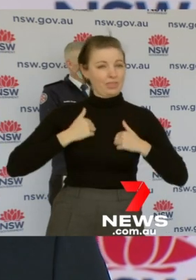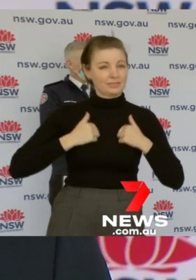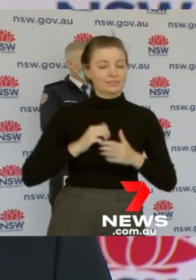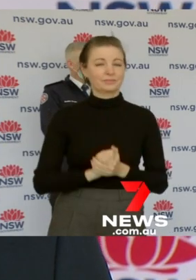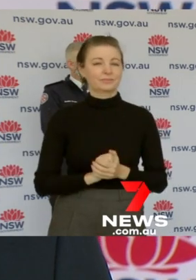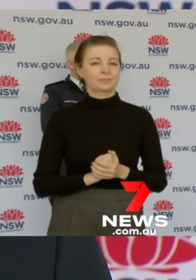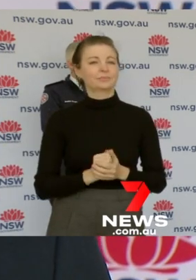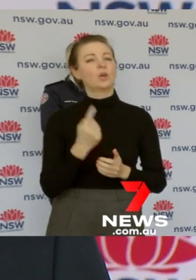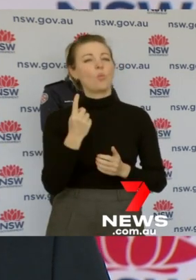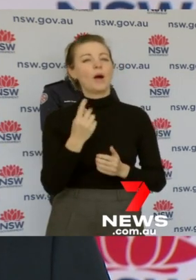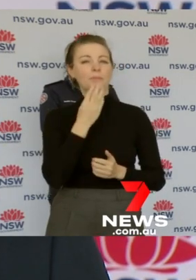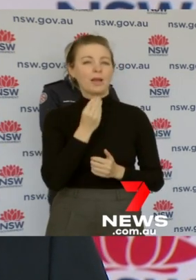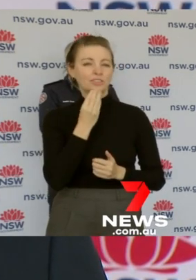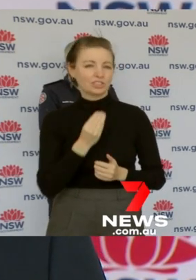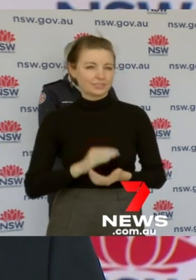is in Mudgee.